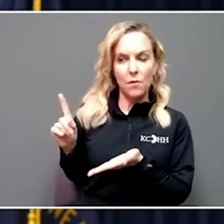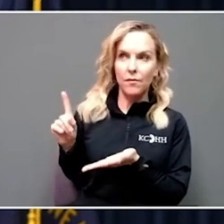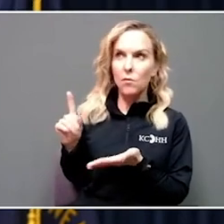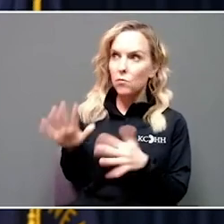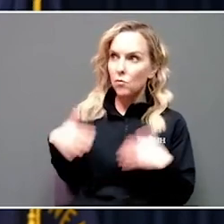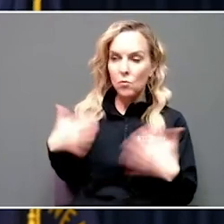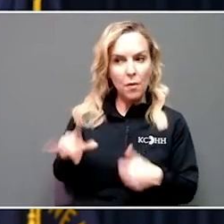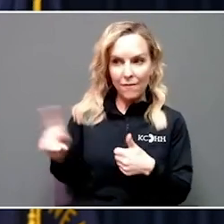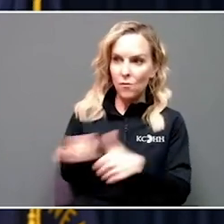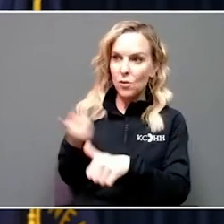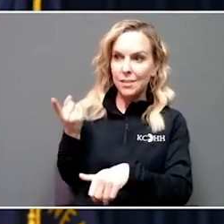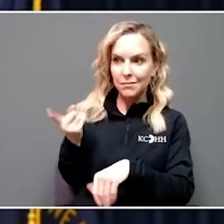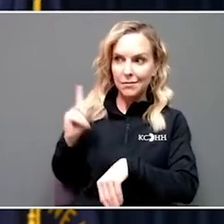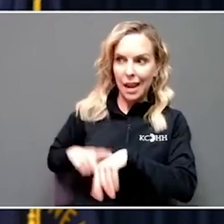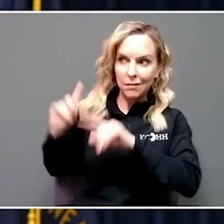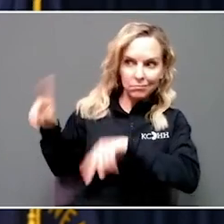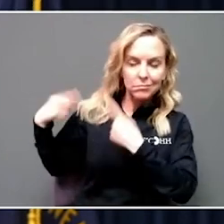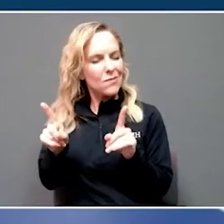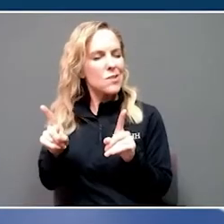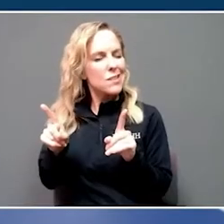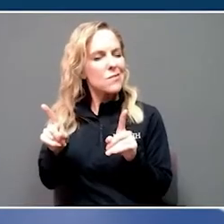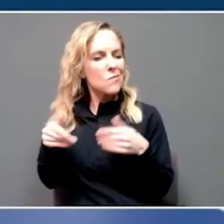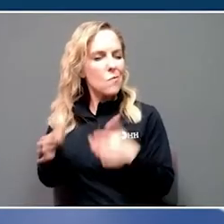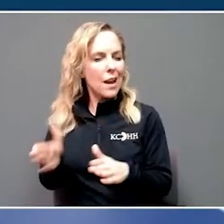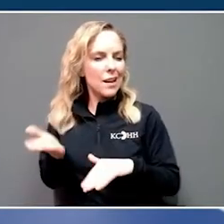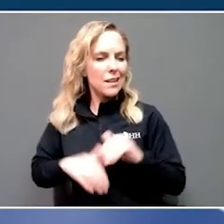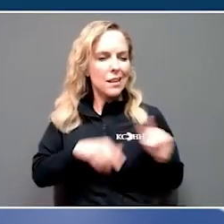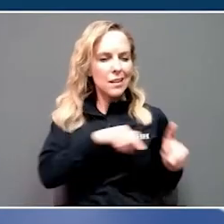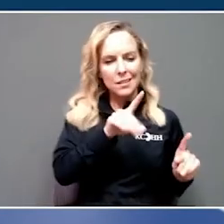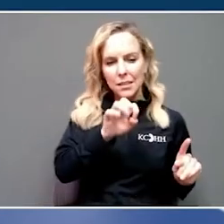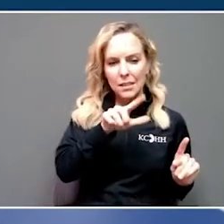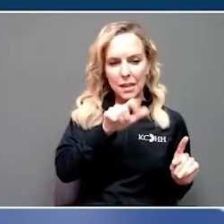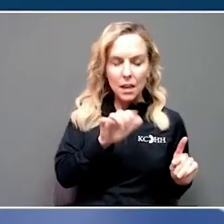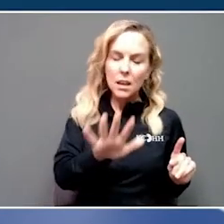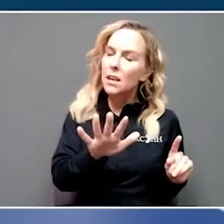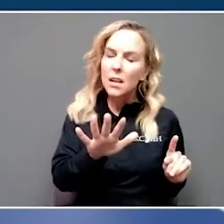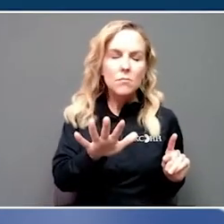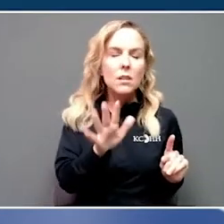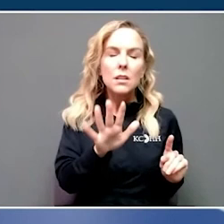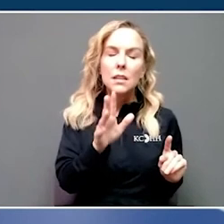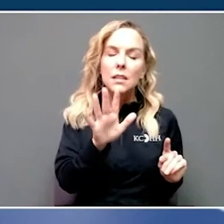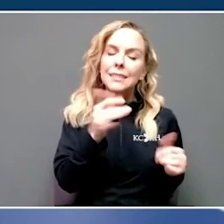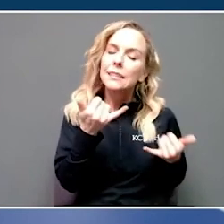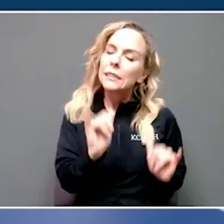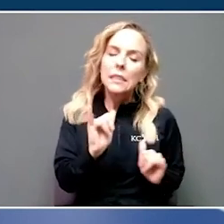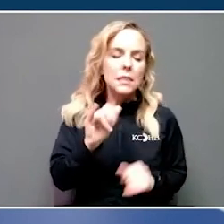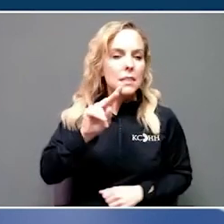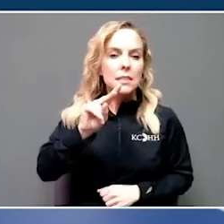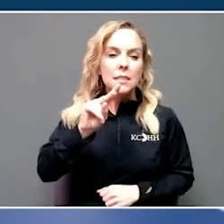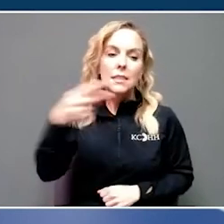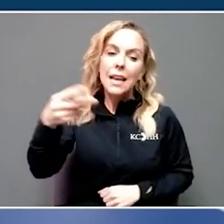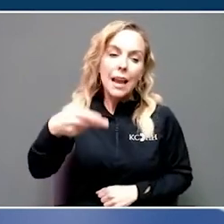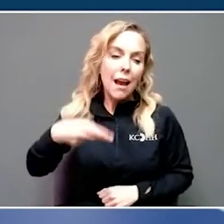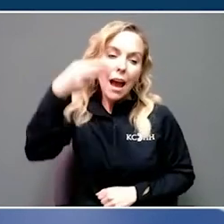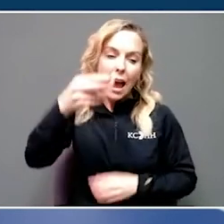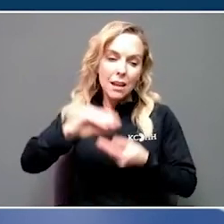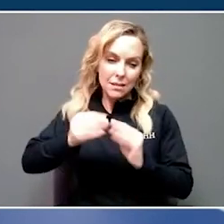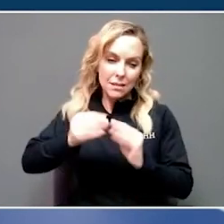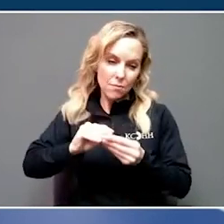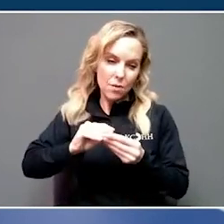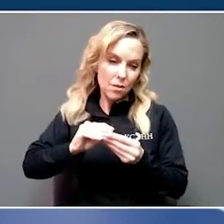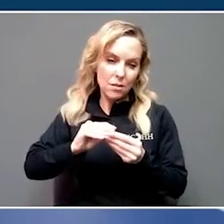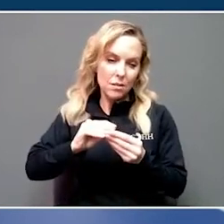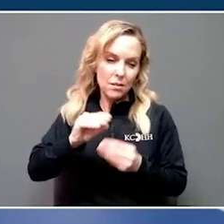down more than 7,000 from the previous week. Listen, it's our second highest week in cases. It's our third highest week in